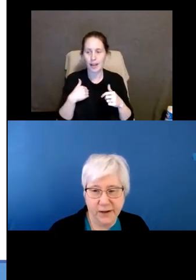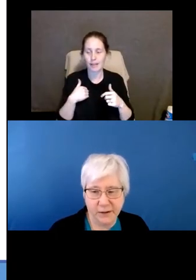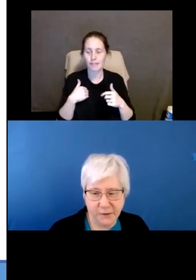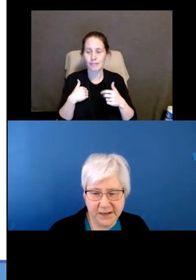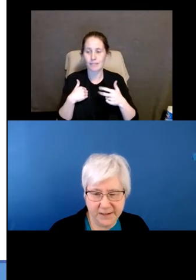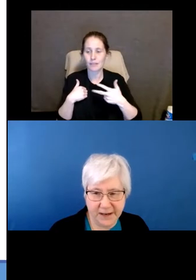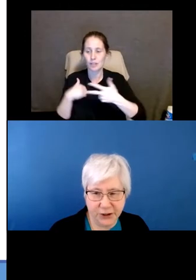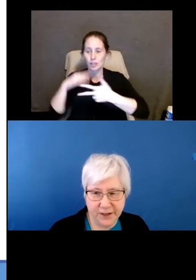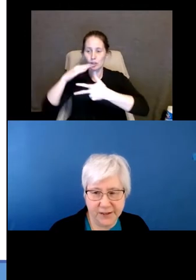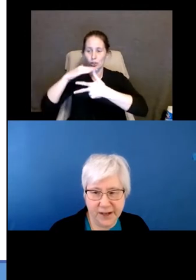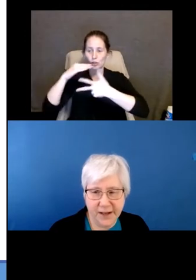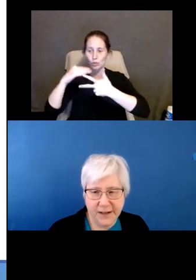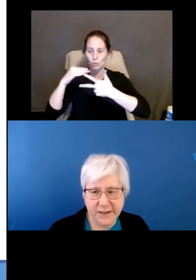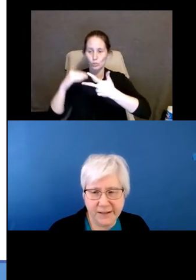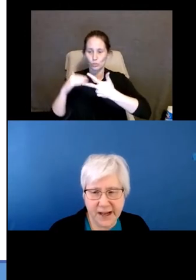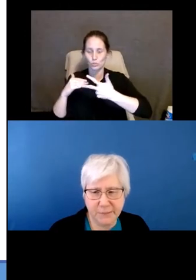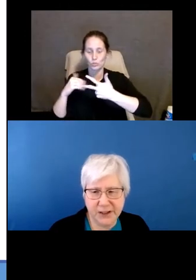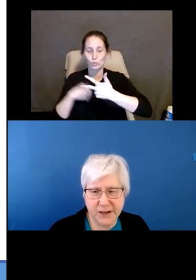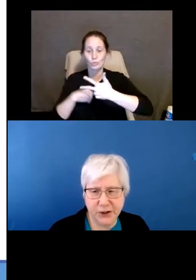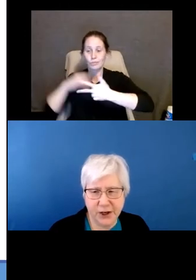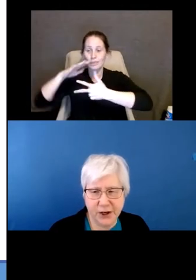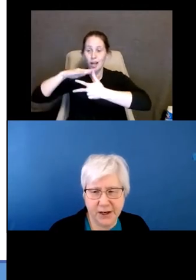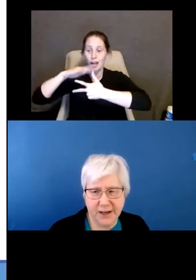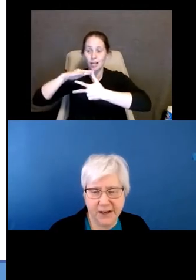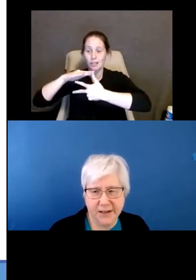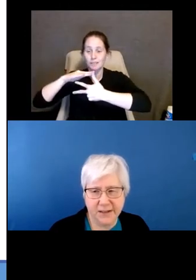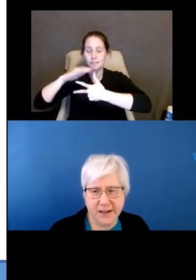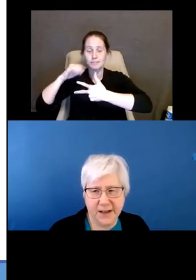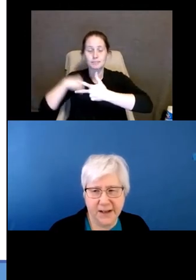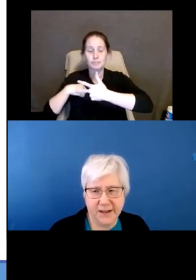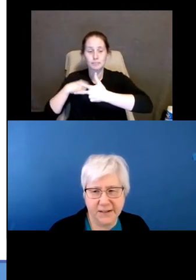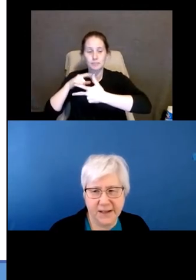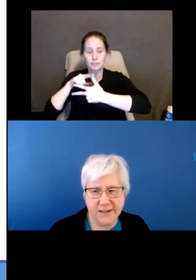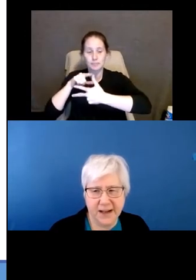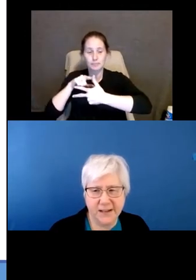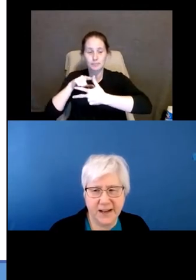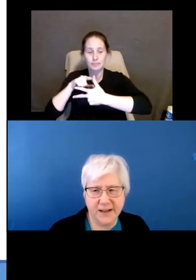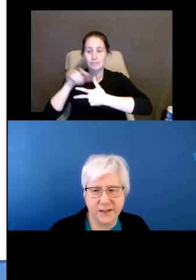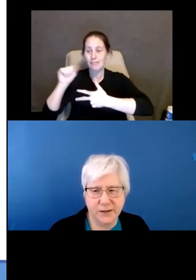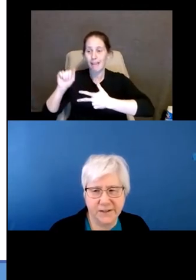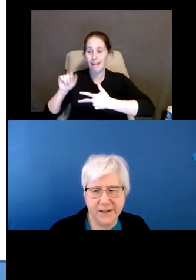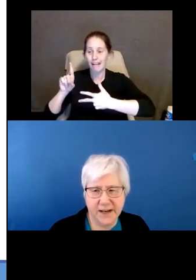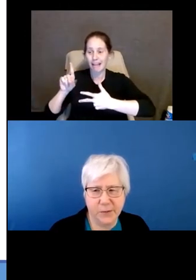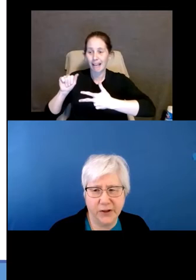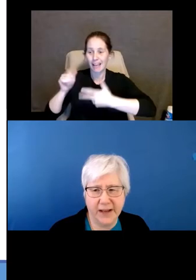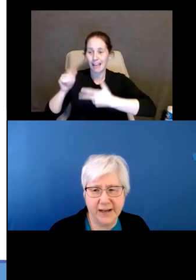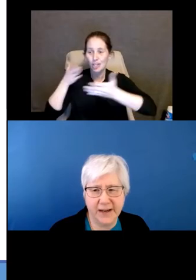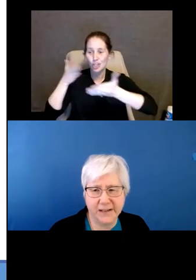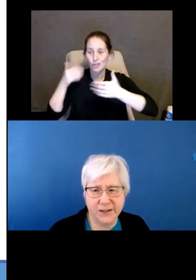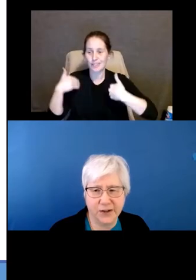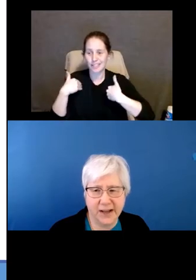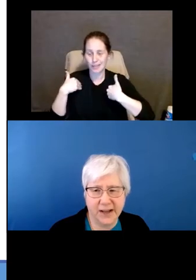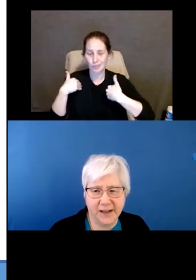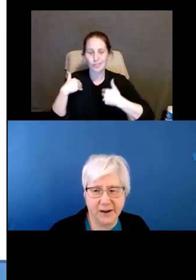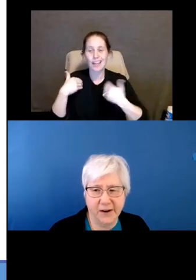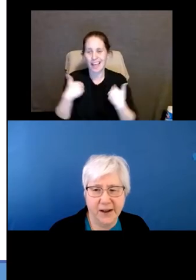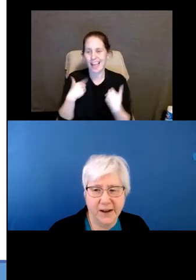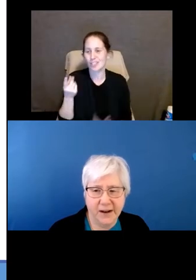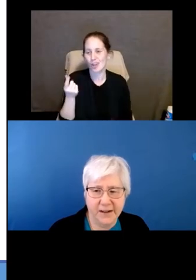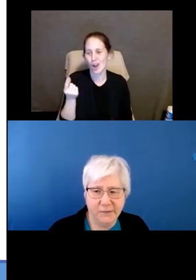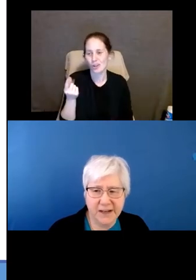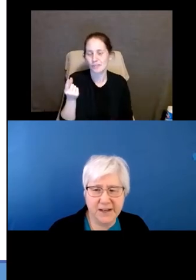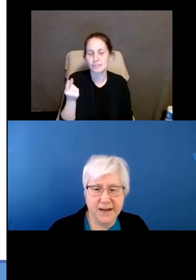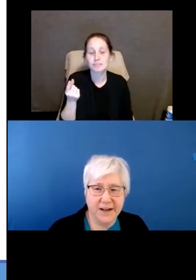three sections. The top section says ADA service animal, and it has a dog there.